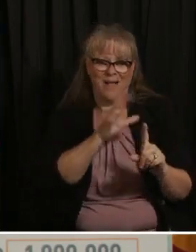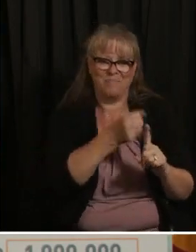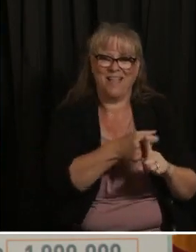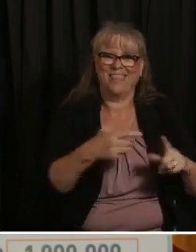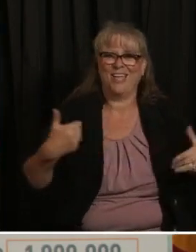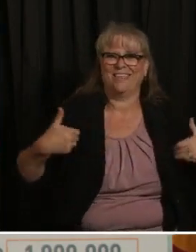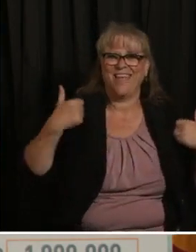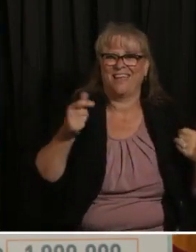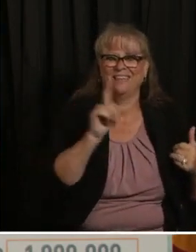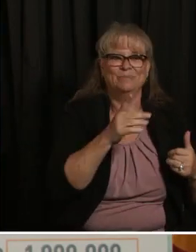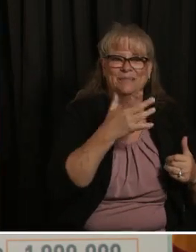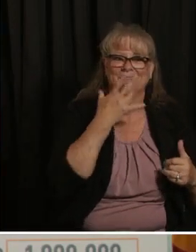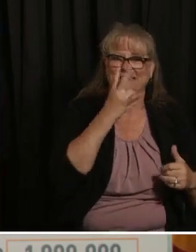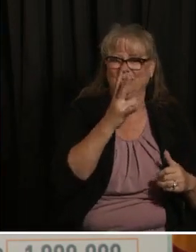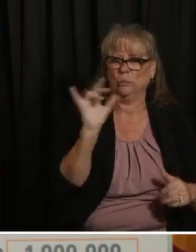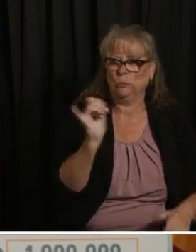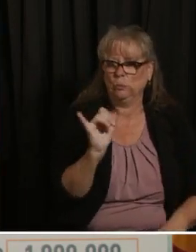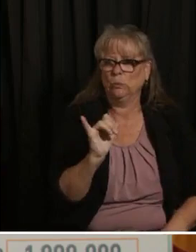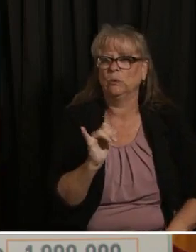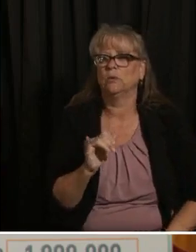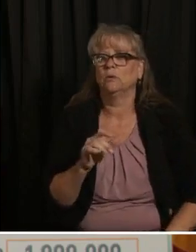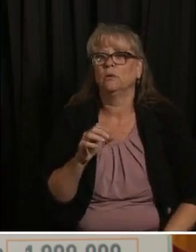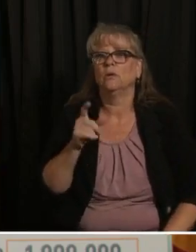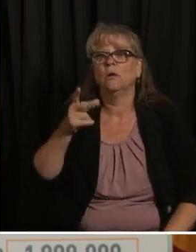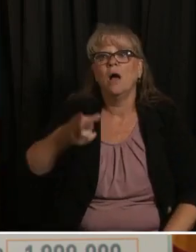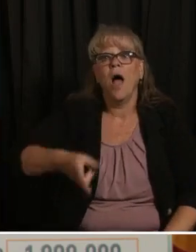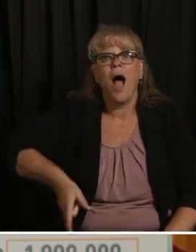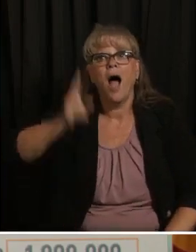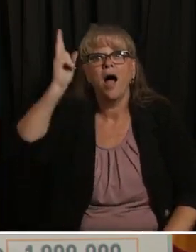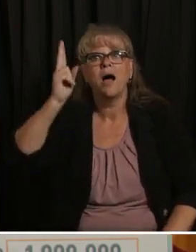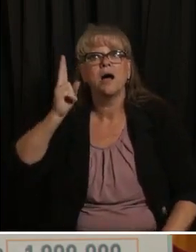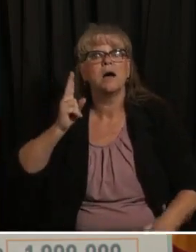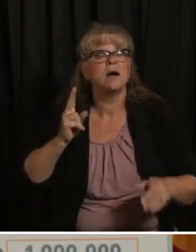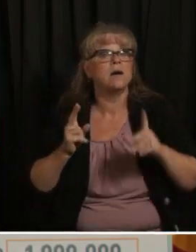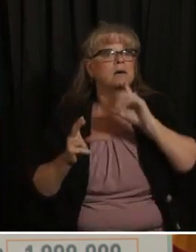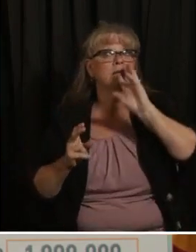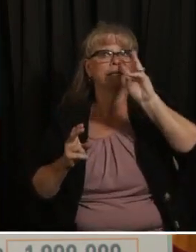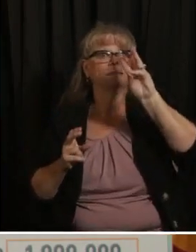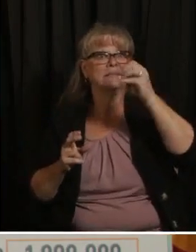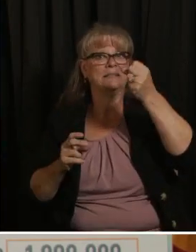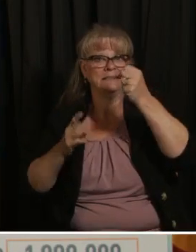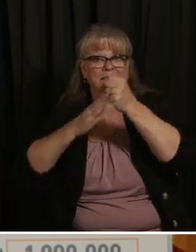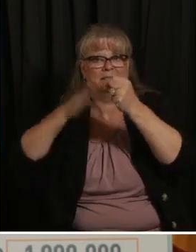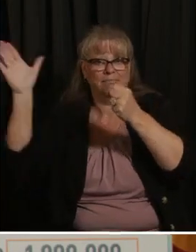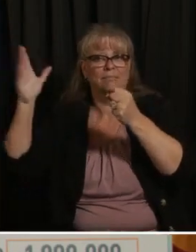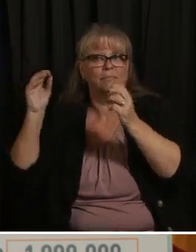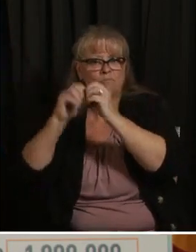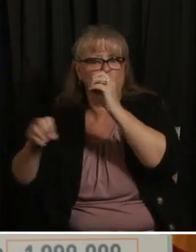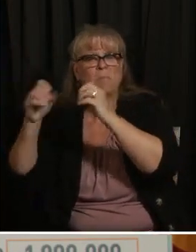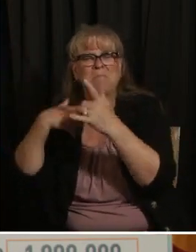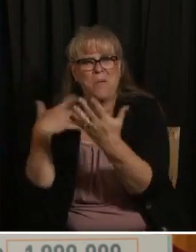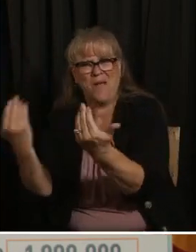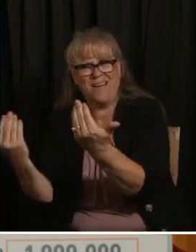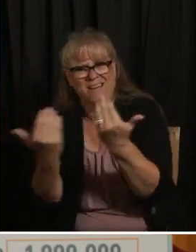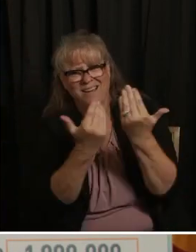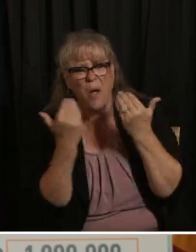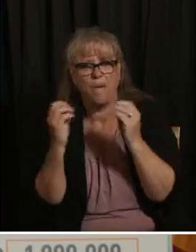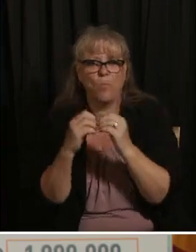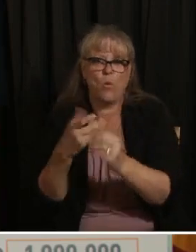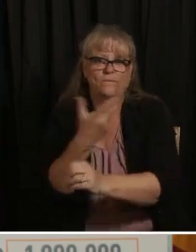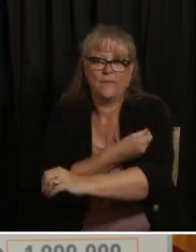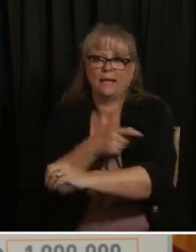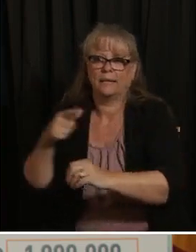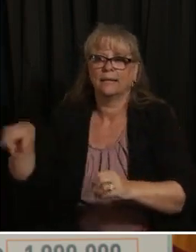for people in their 60s 70s and 80s and we we'd love to get a few more but as you get more and more of the folks uh in the numbers